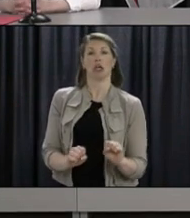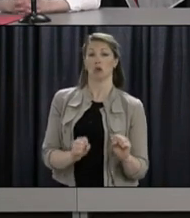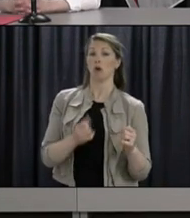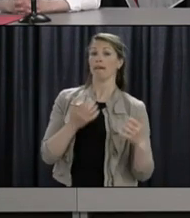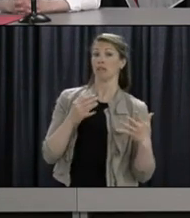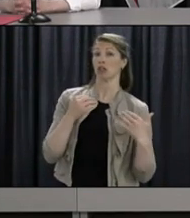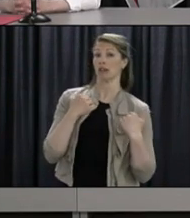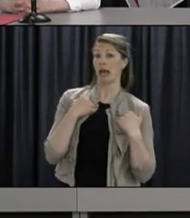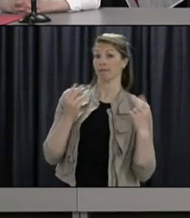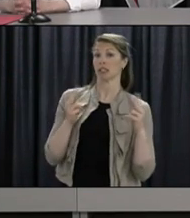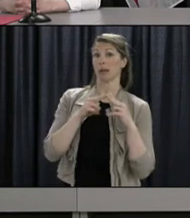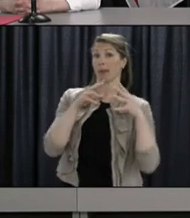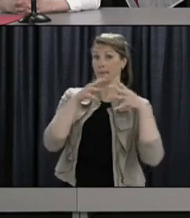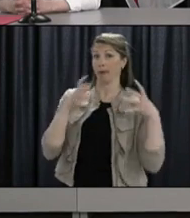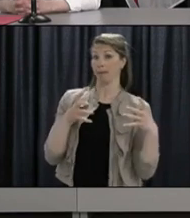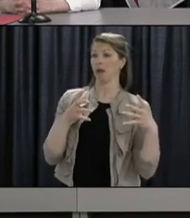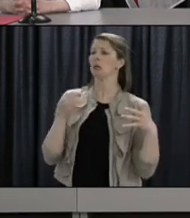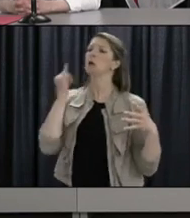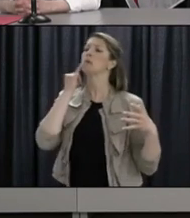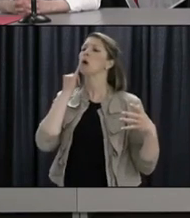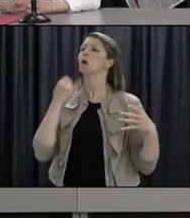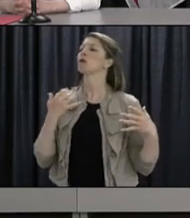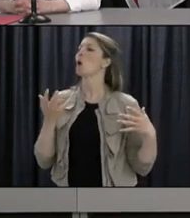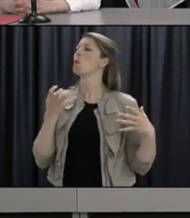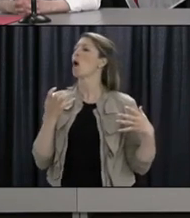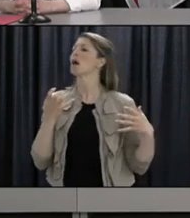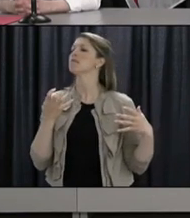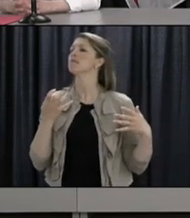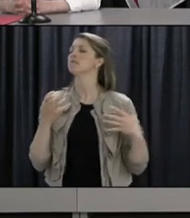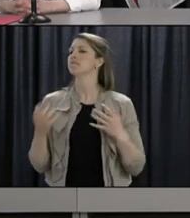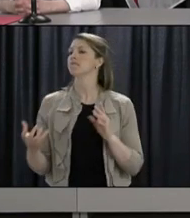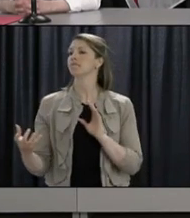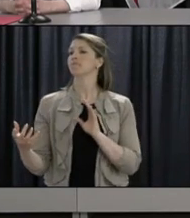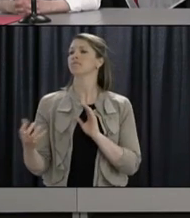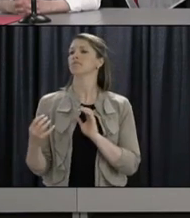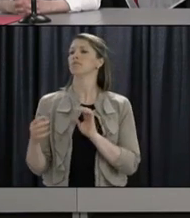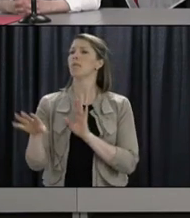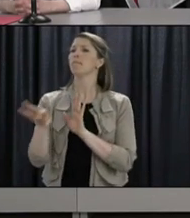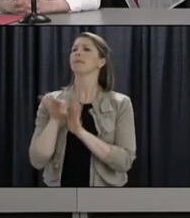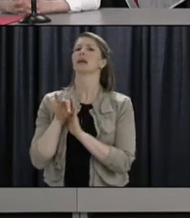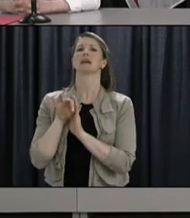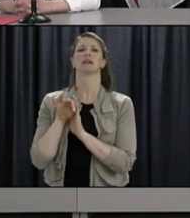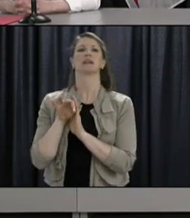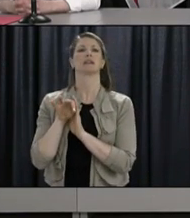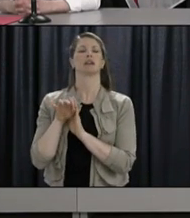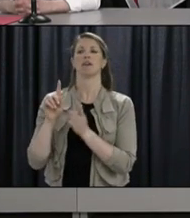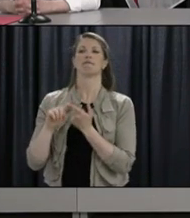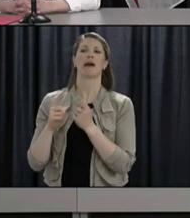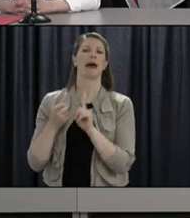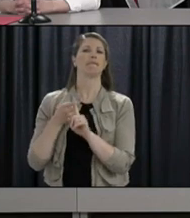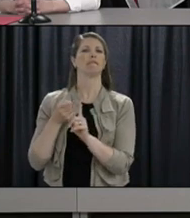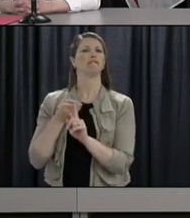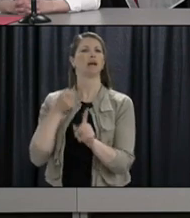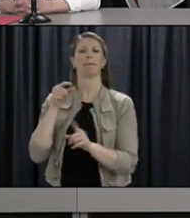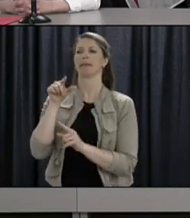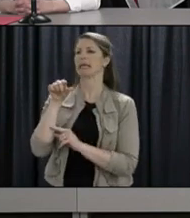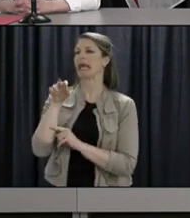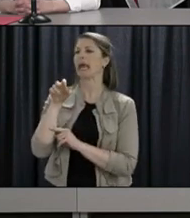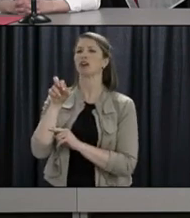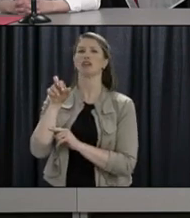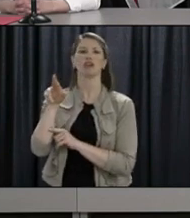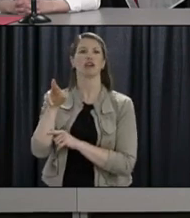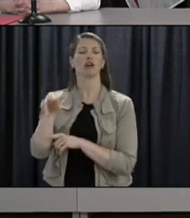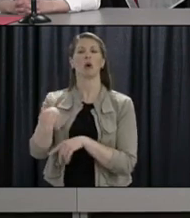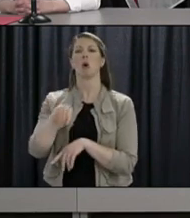saying I wanted to expand with somebody Gander or Clarenville, is that something that is allowed at this point, knowing that I